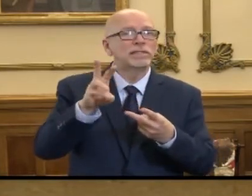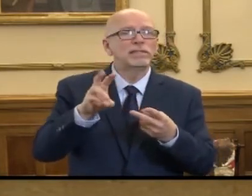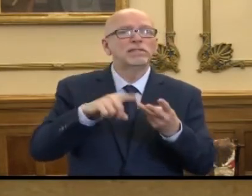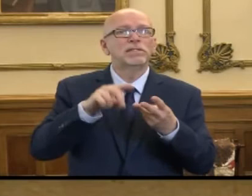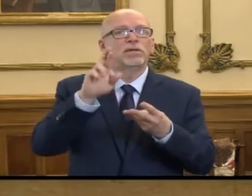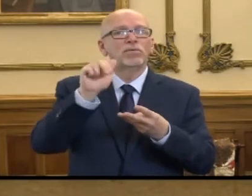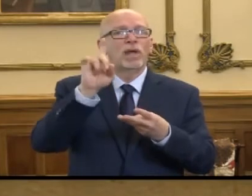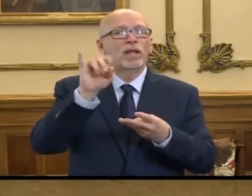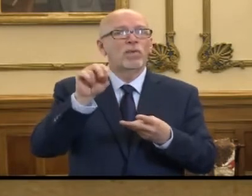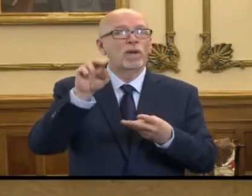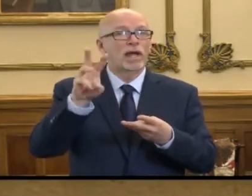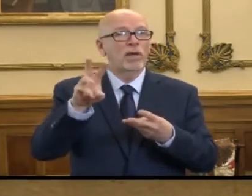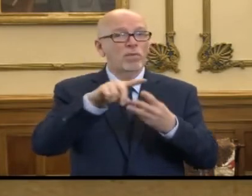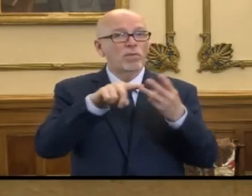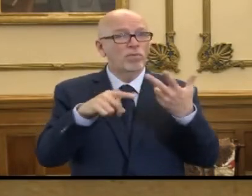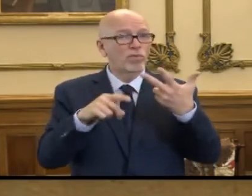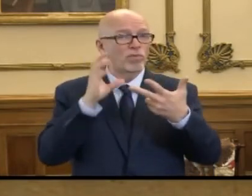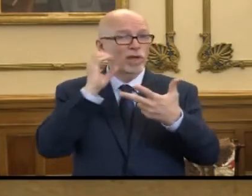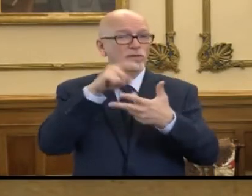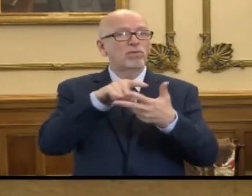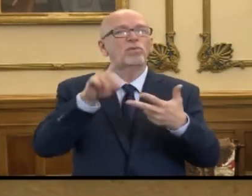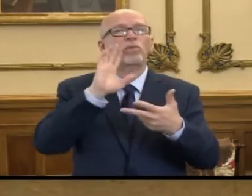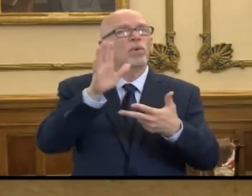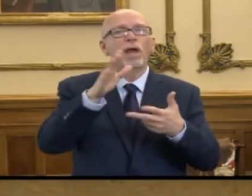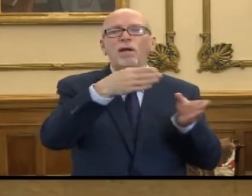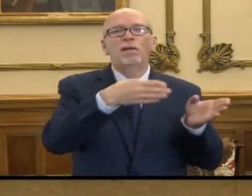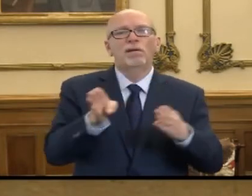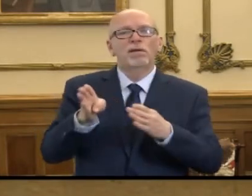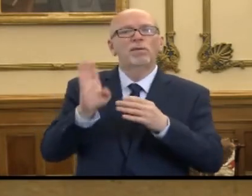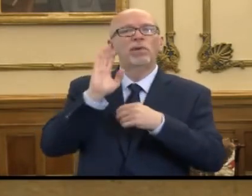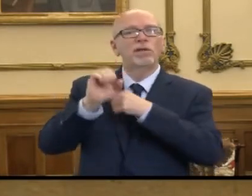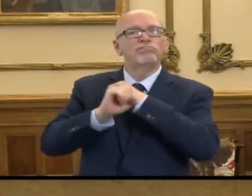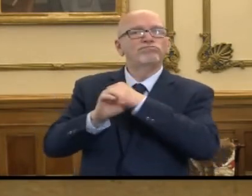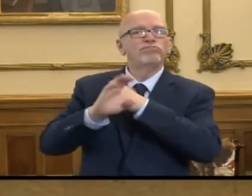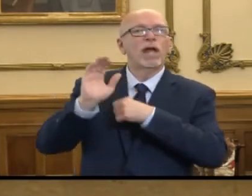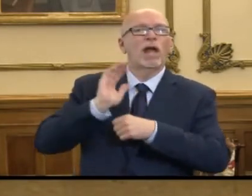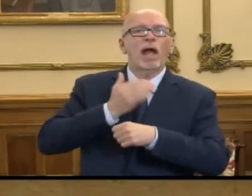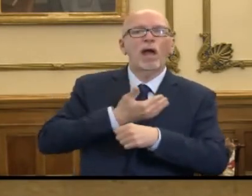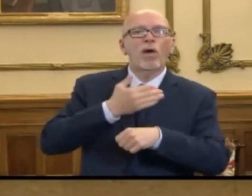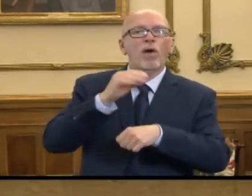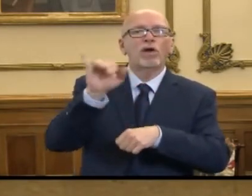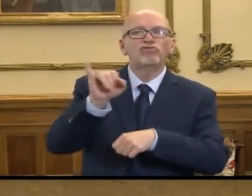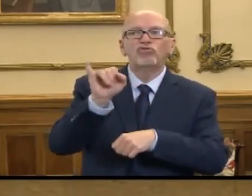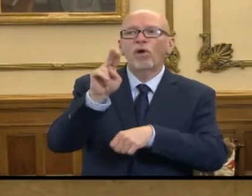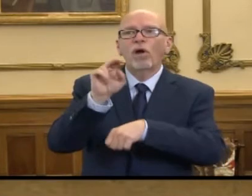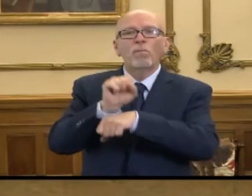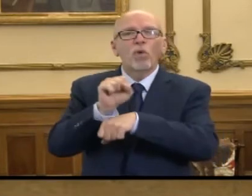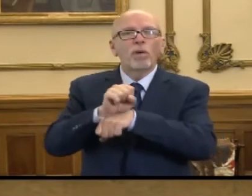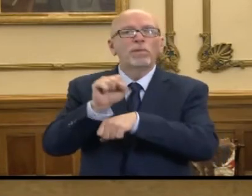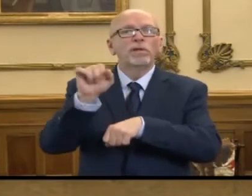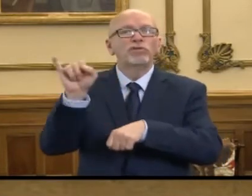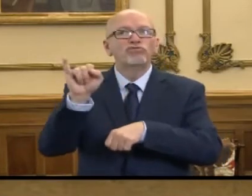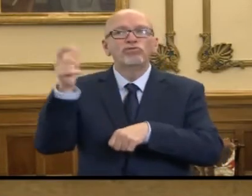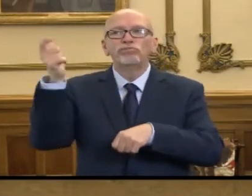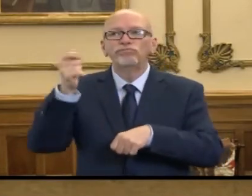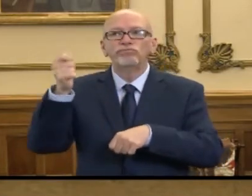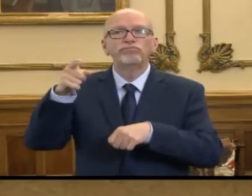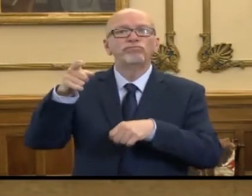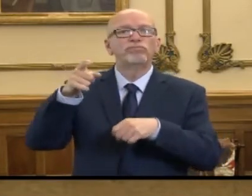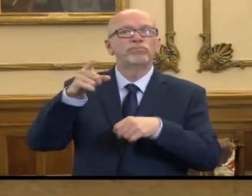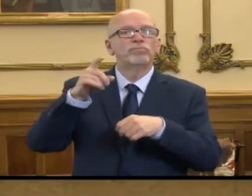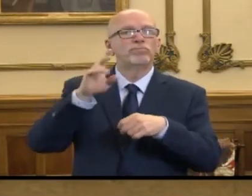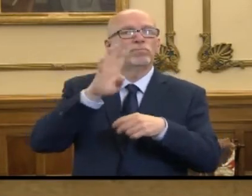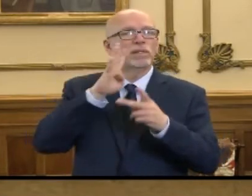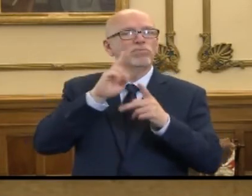and Radio Now, and they will be broadcasting some of our unemployment insurance people talking about this